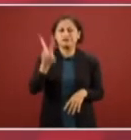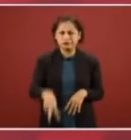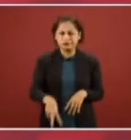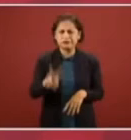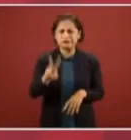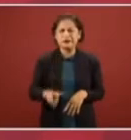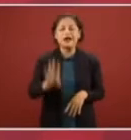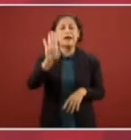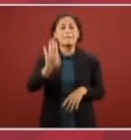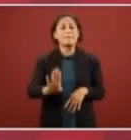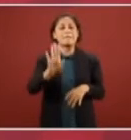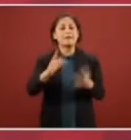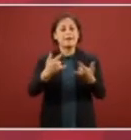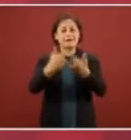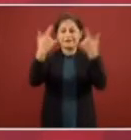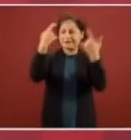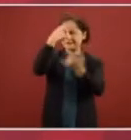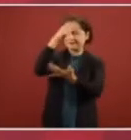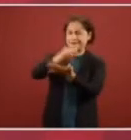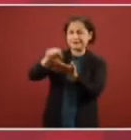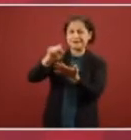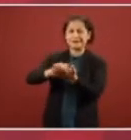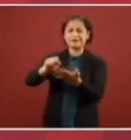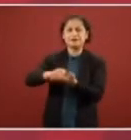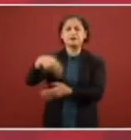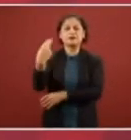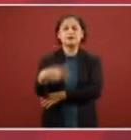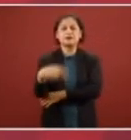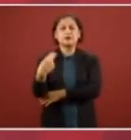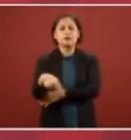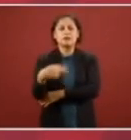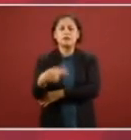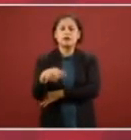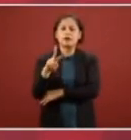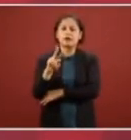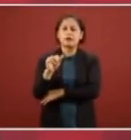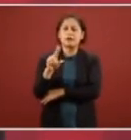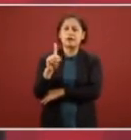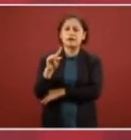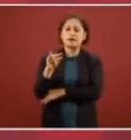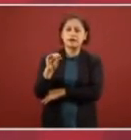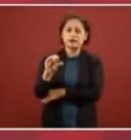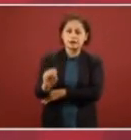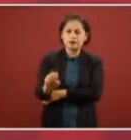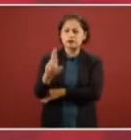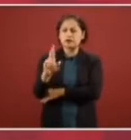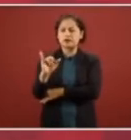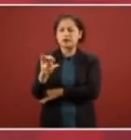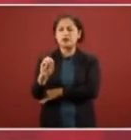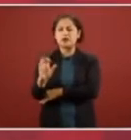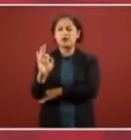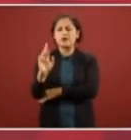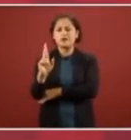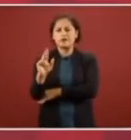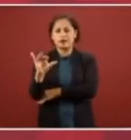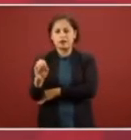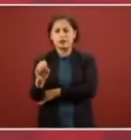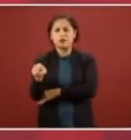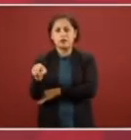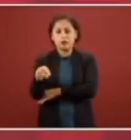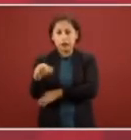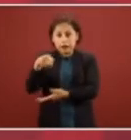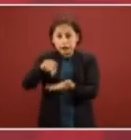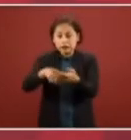that's like that novel of the bandits of refrio that the band leader